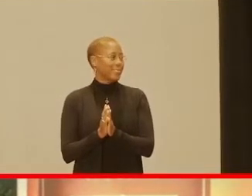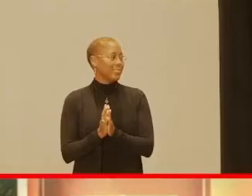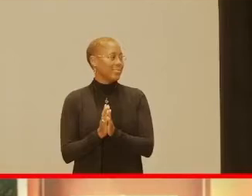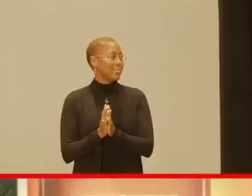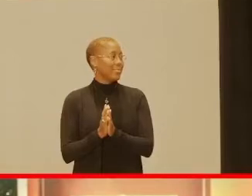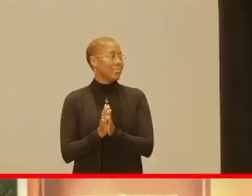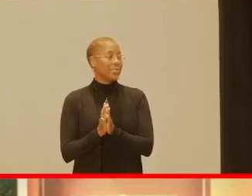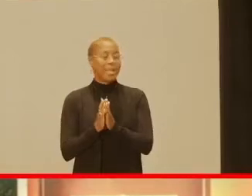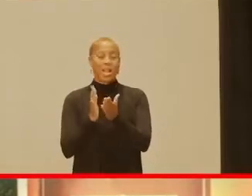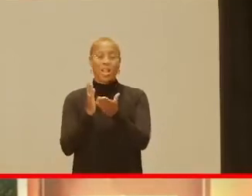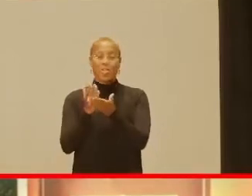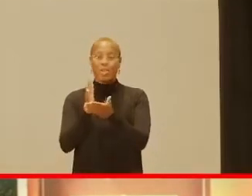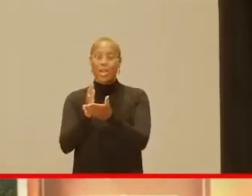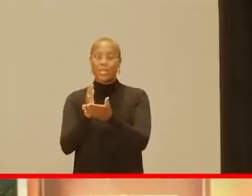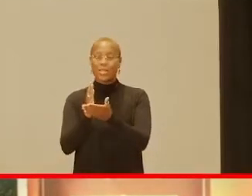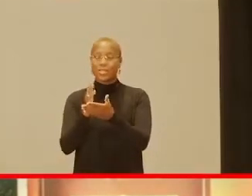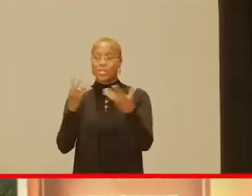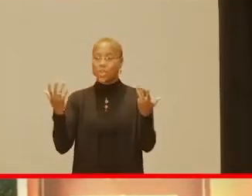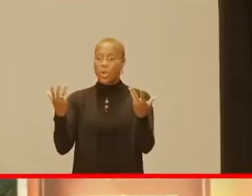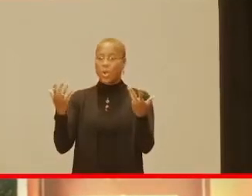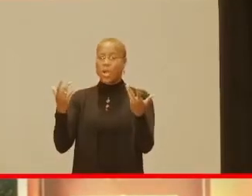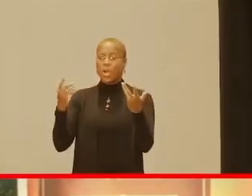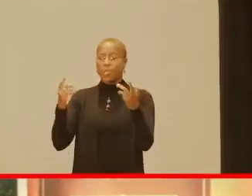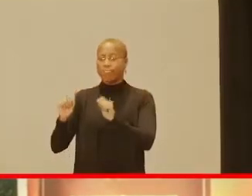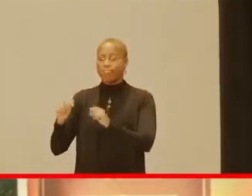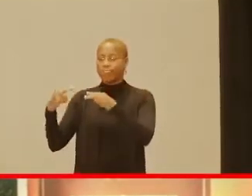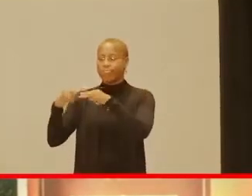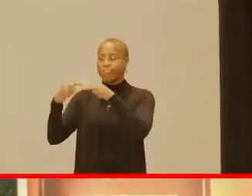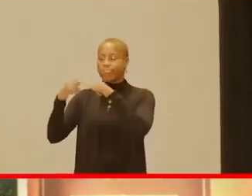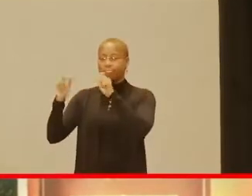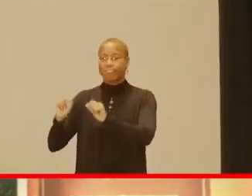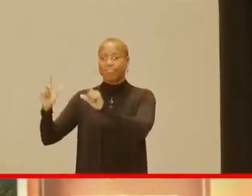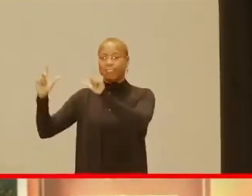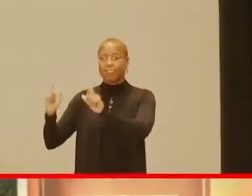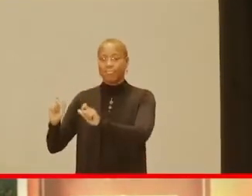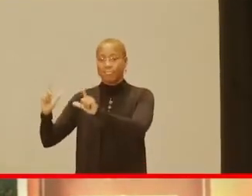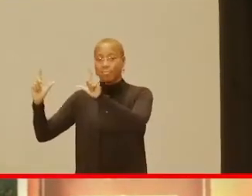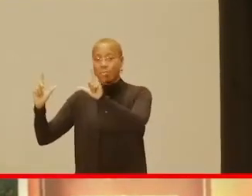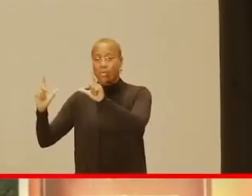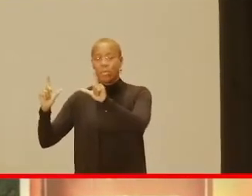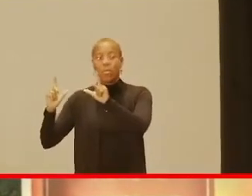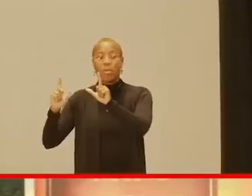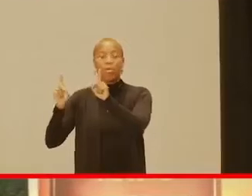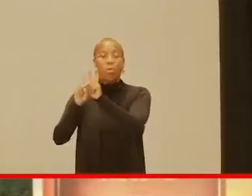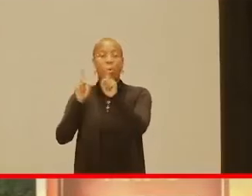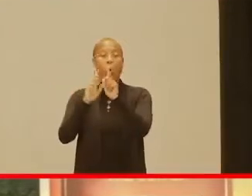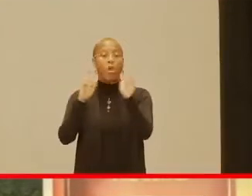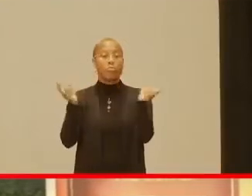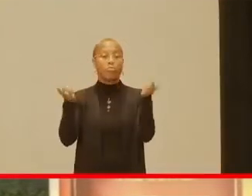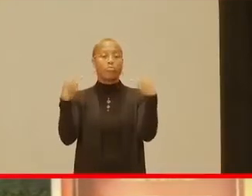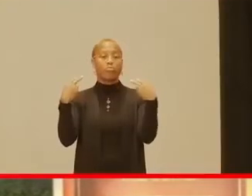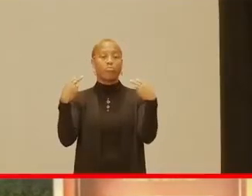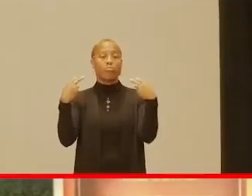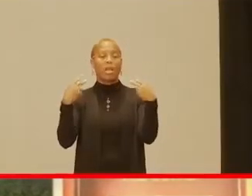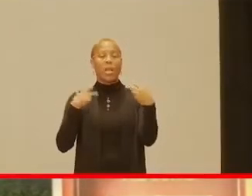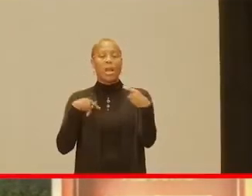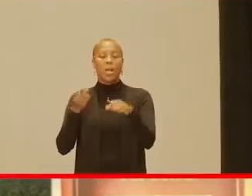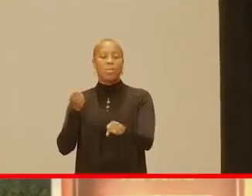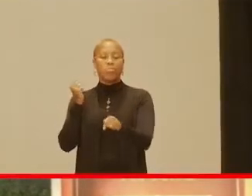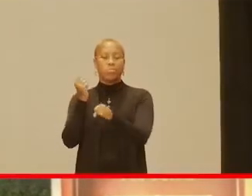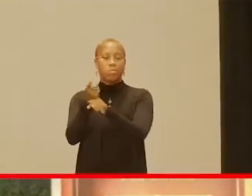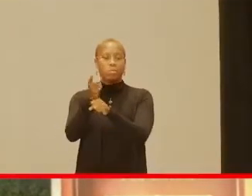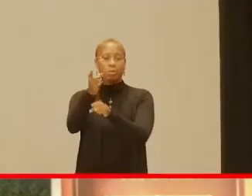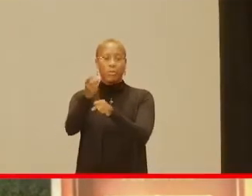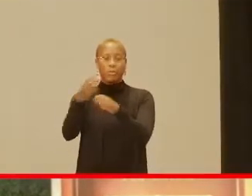All right. So I've got some slides, but also feel free to just look at me if you want to, and I can send you the slides later.